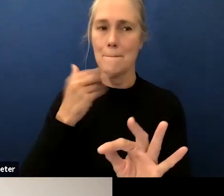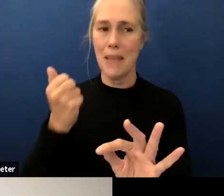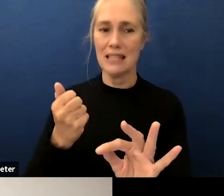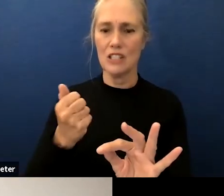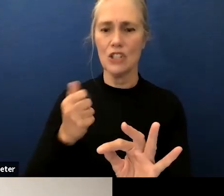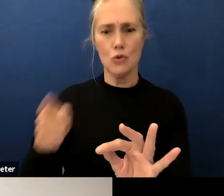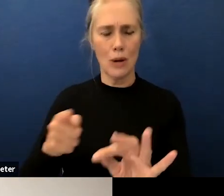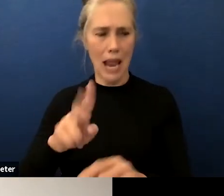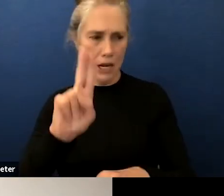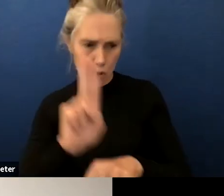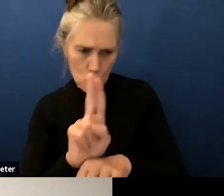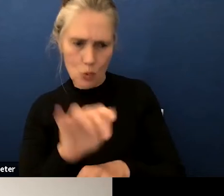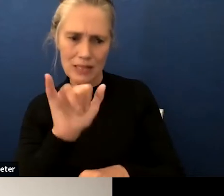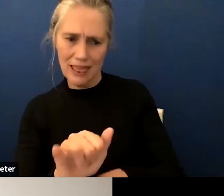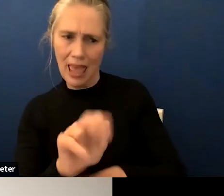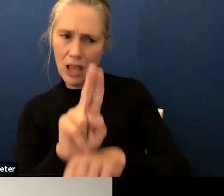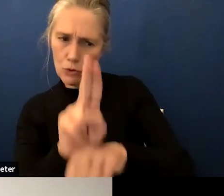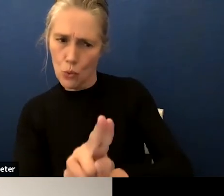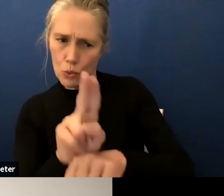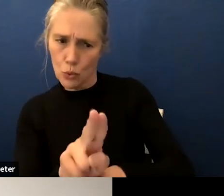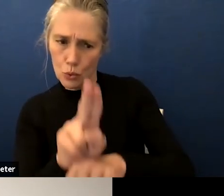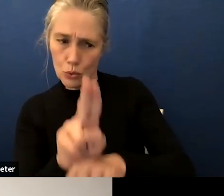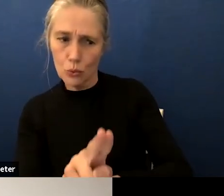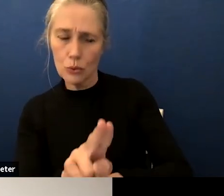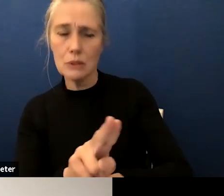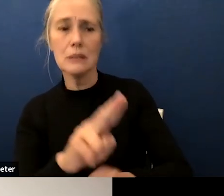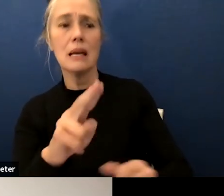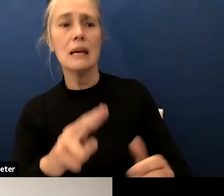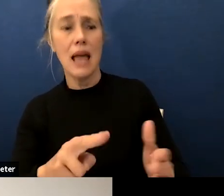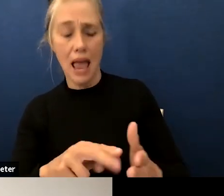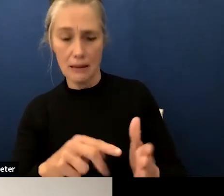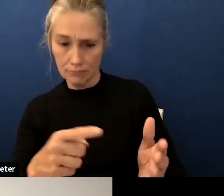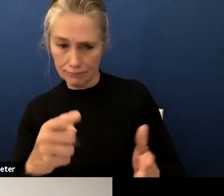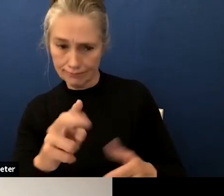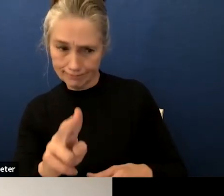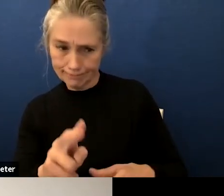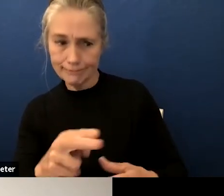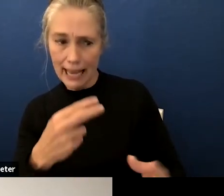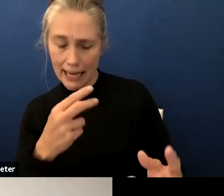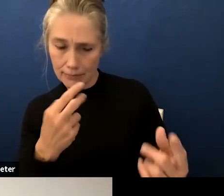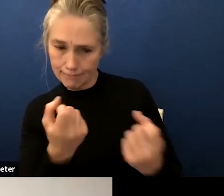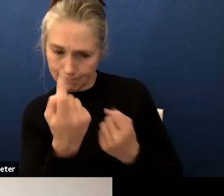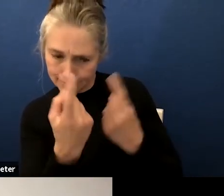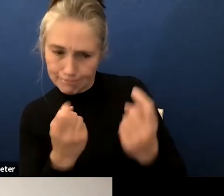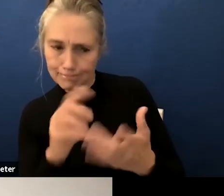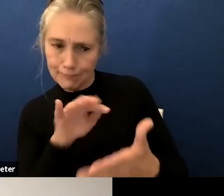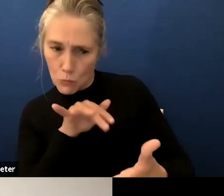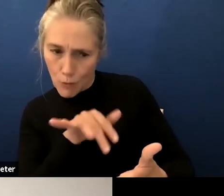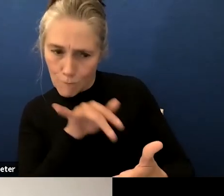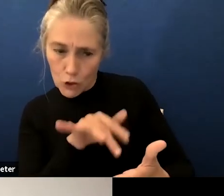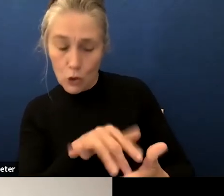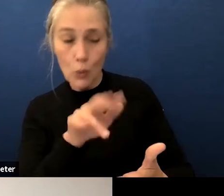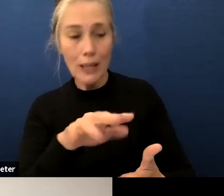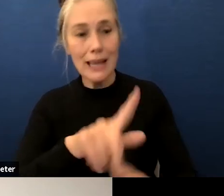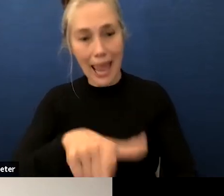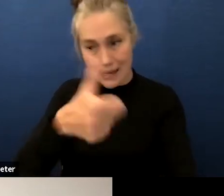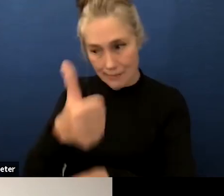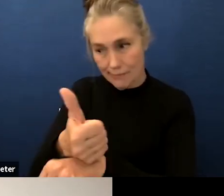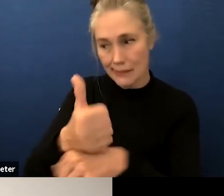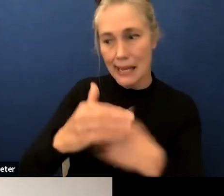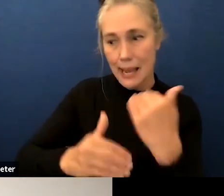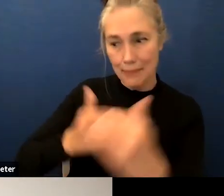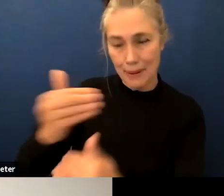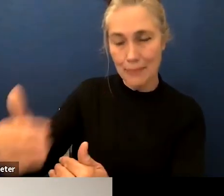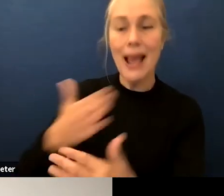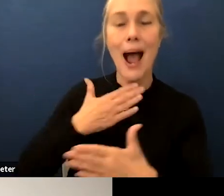to it stick to it and and implement it so i appreciate the summary that you gave us and i look